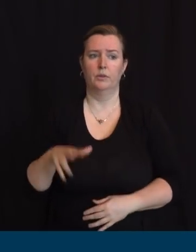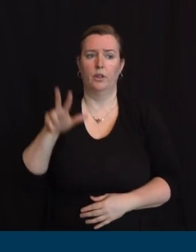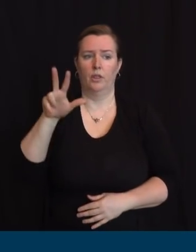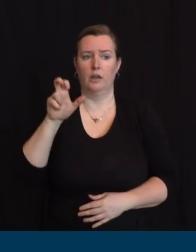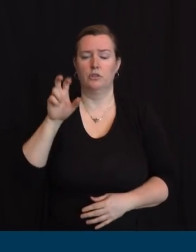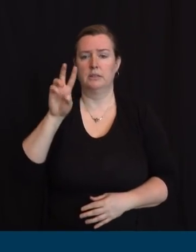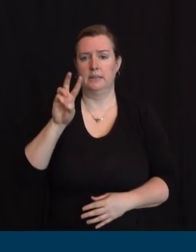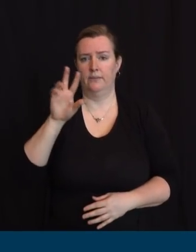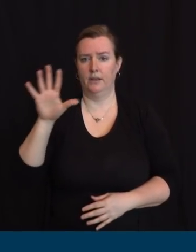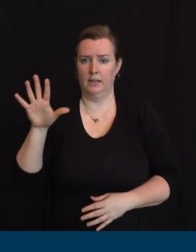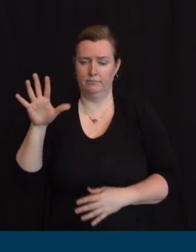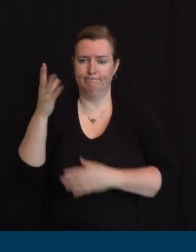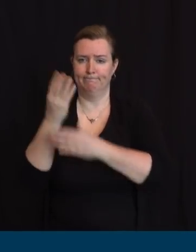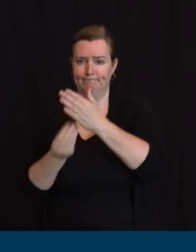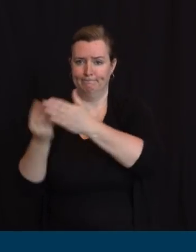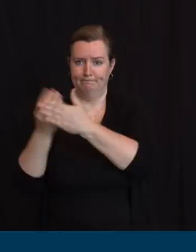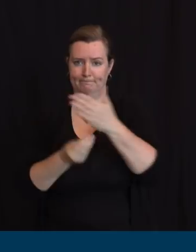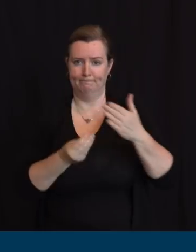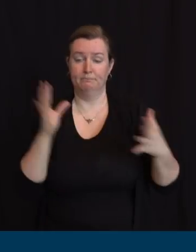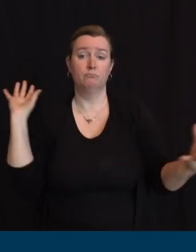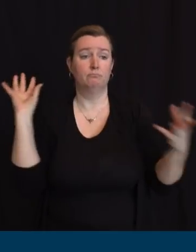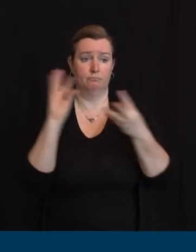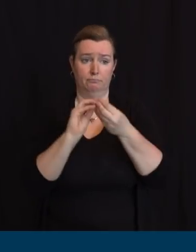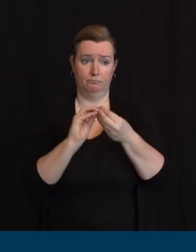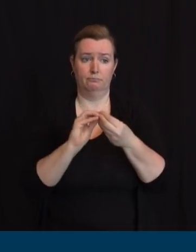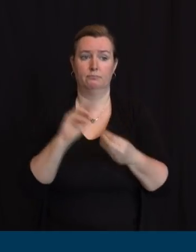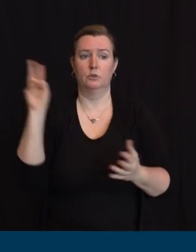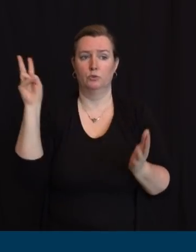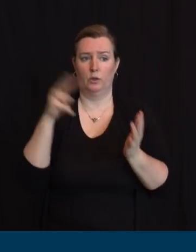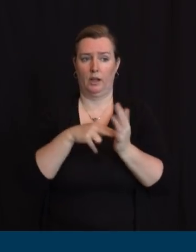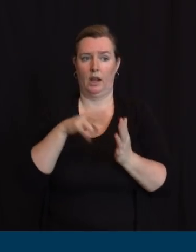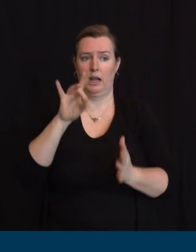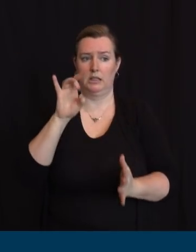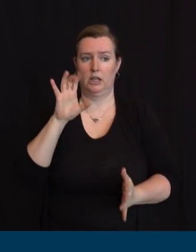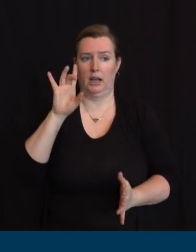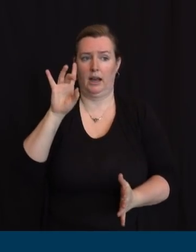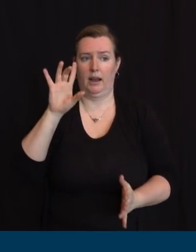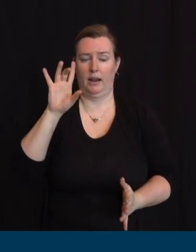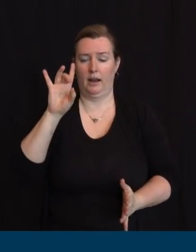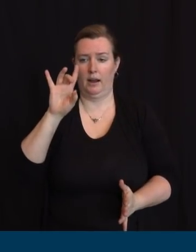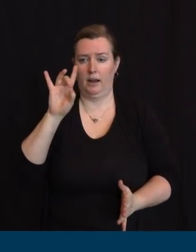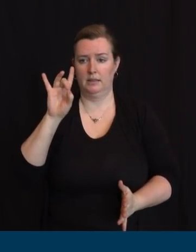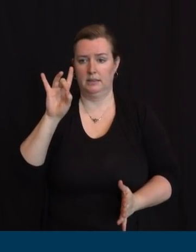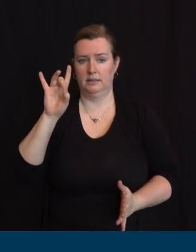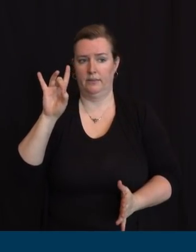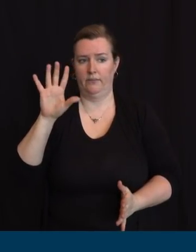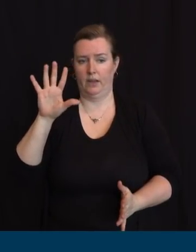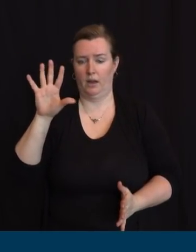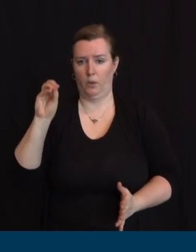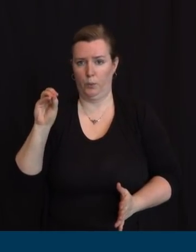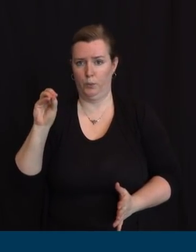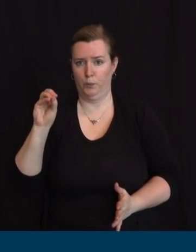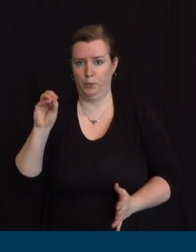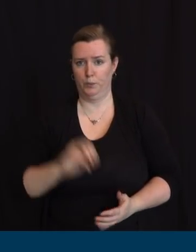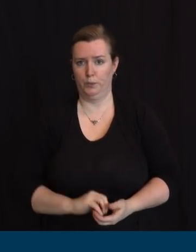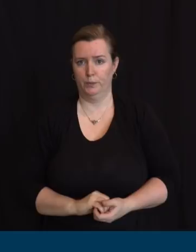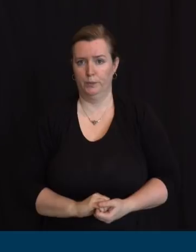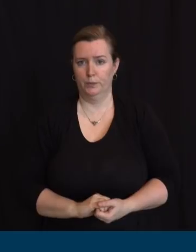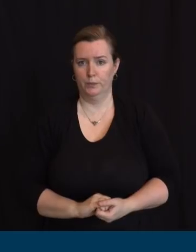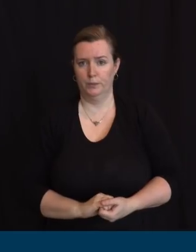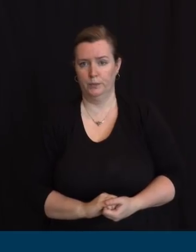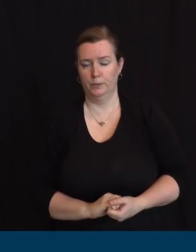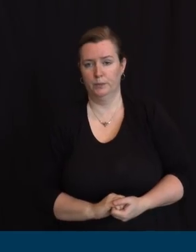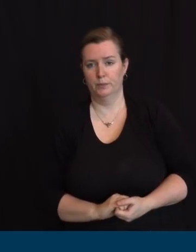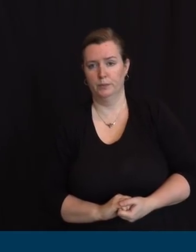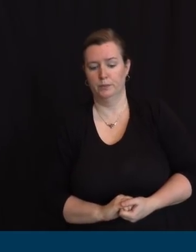and 27 of these new deaths were residents of long-term care facilities. All of